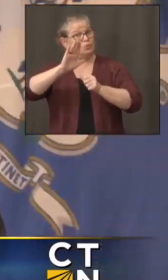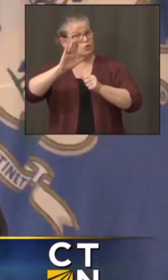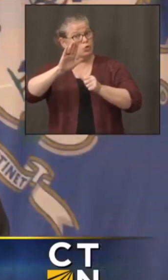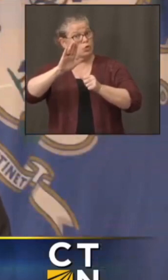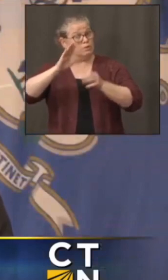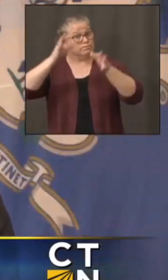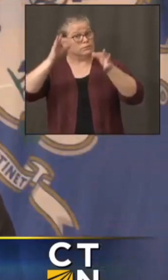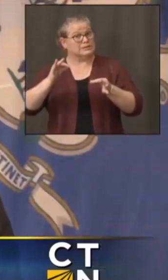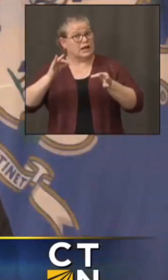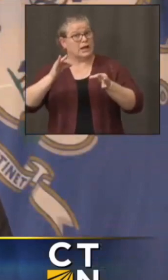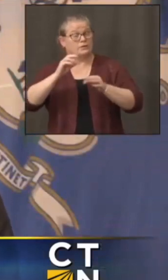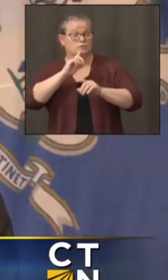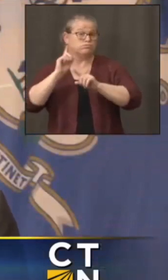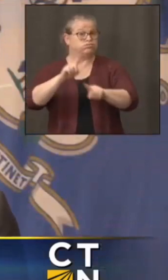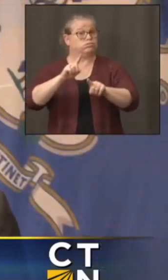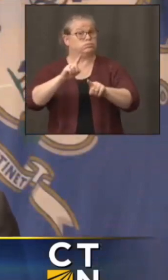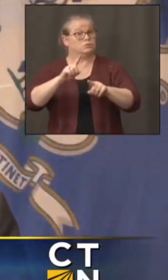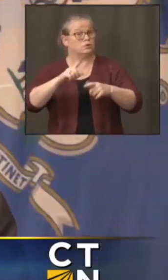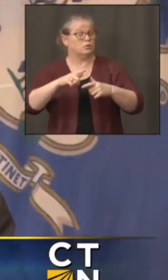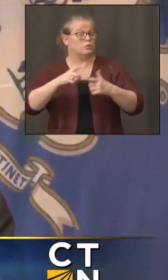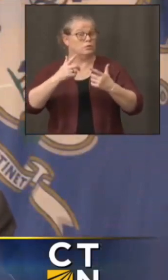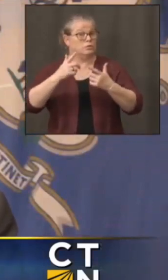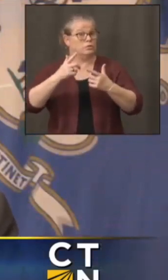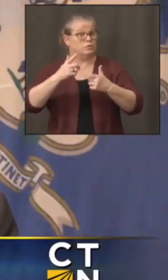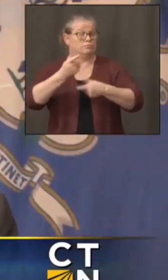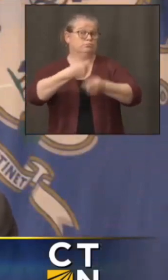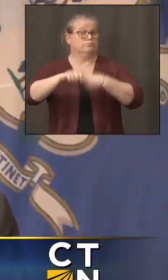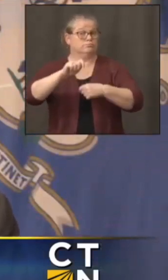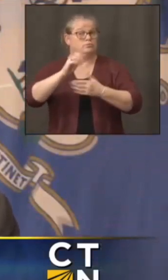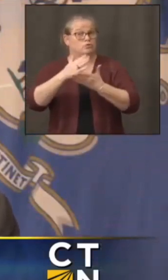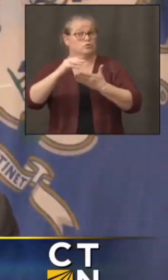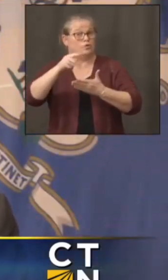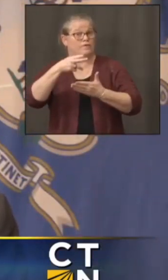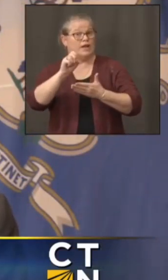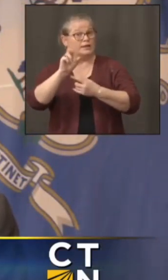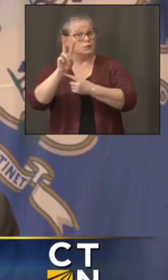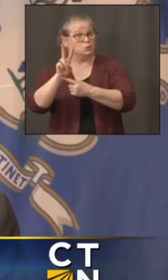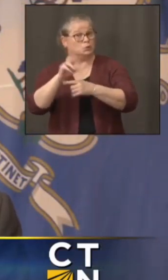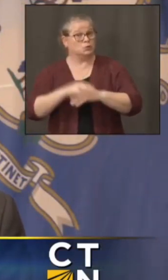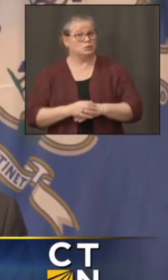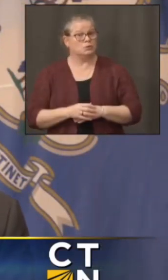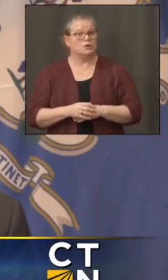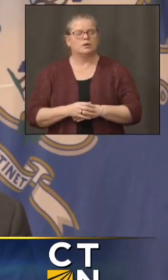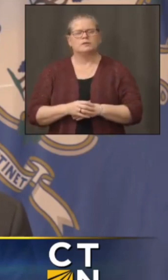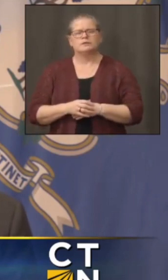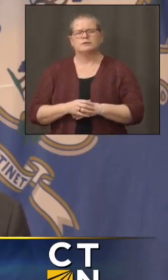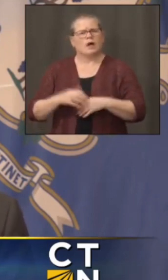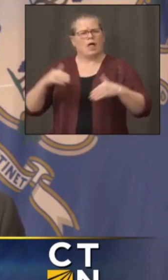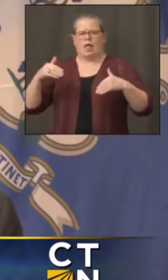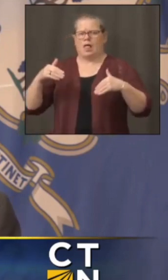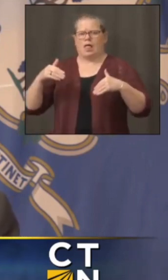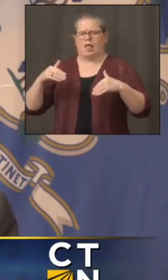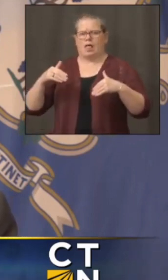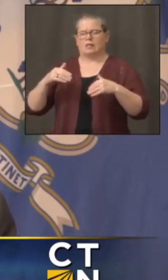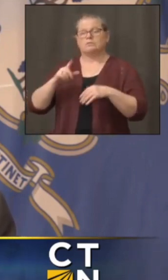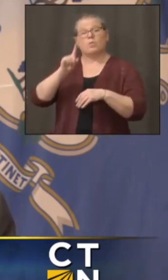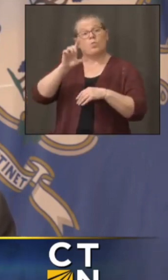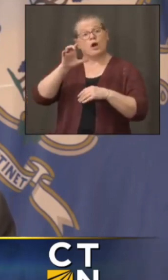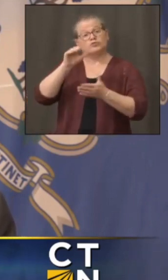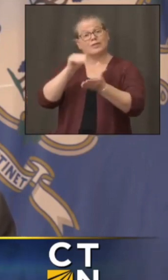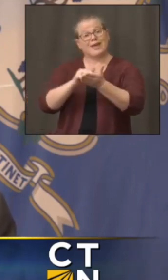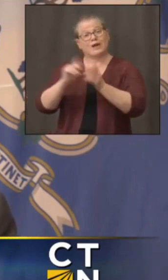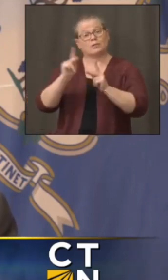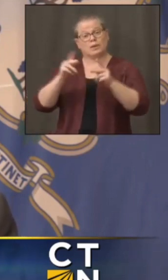and and not at 15 per hundred thousand but if we had a um higher intensity of infections